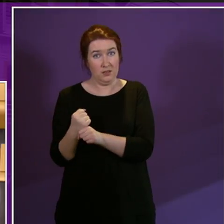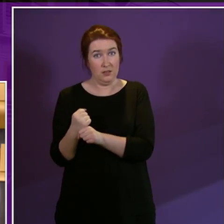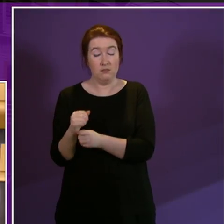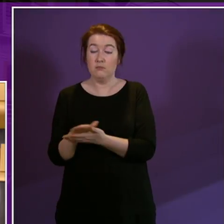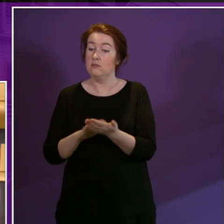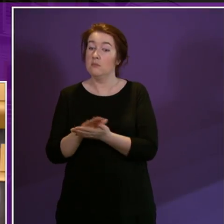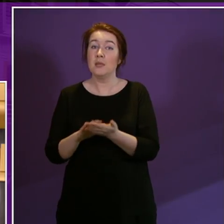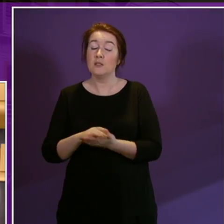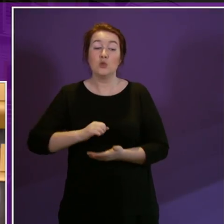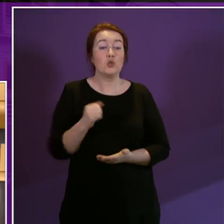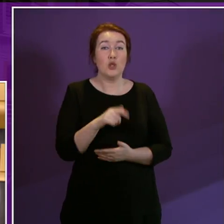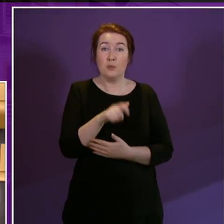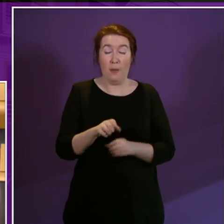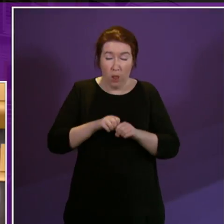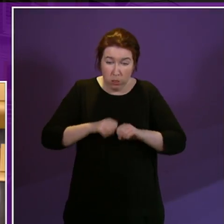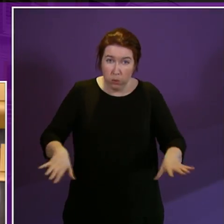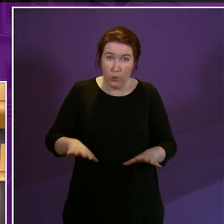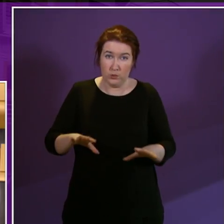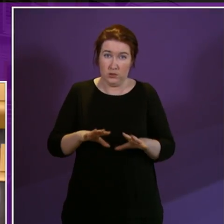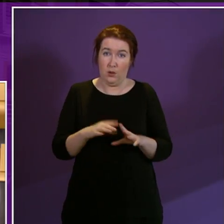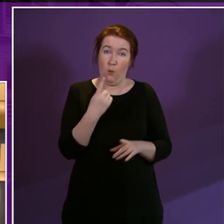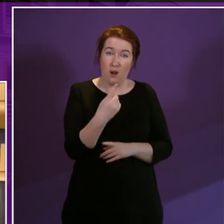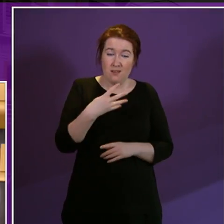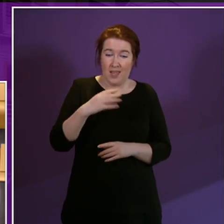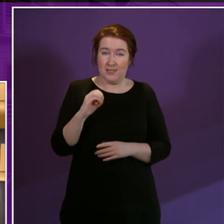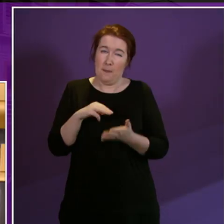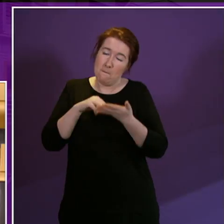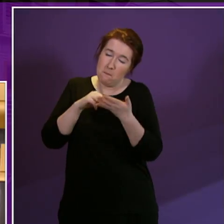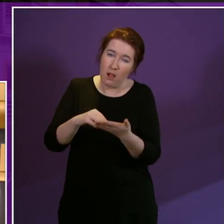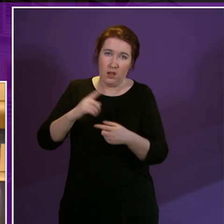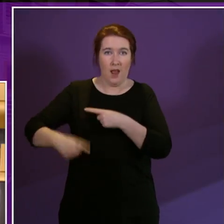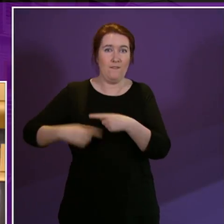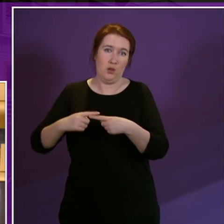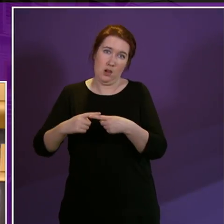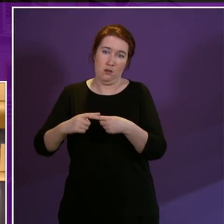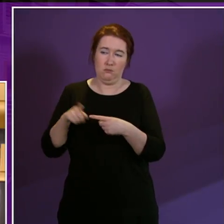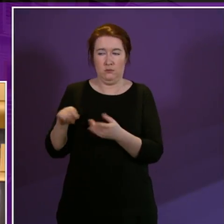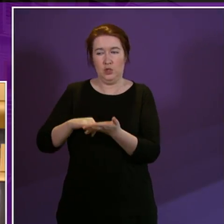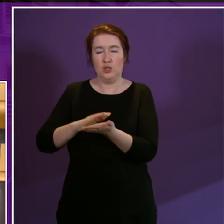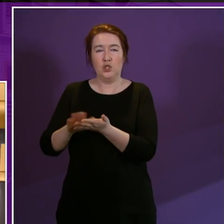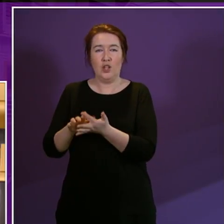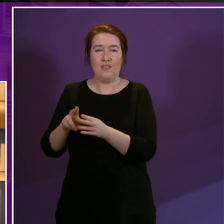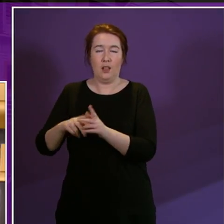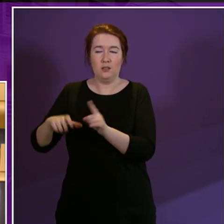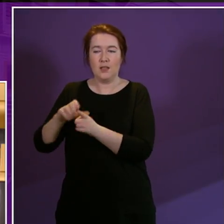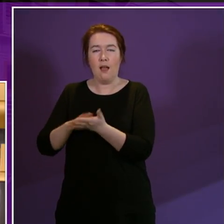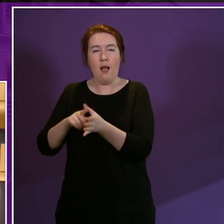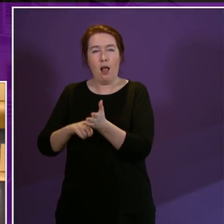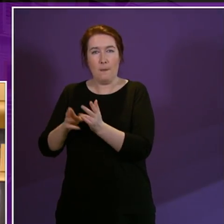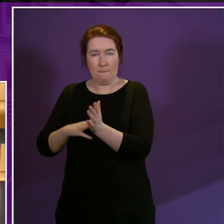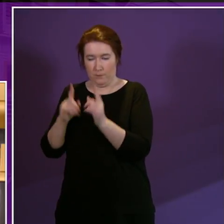Scots losing a collective £190 million a year, according to Sheffield Hallam University